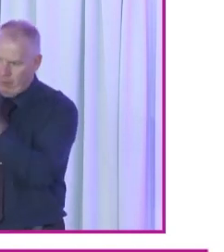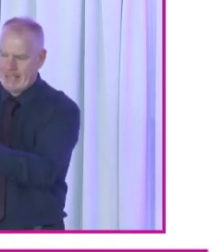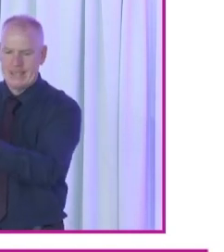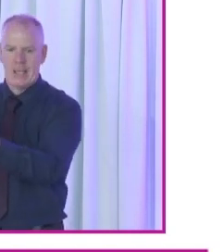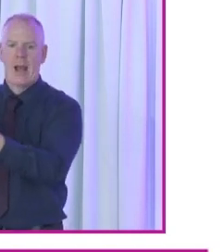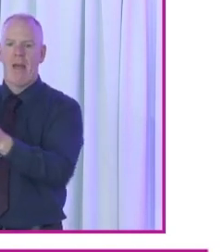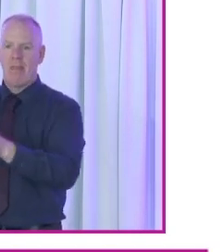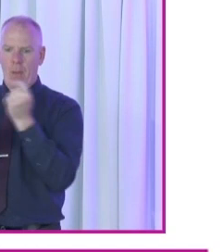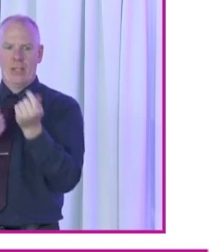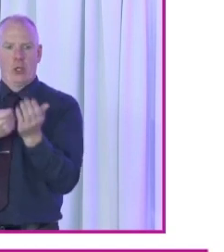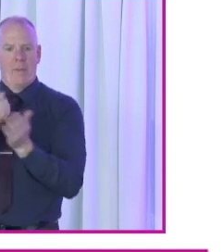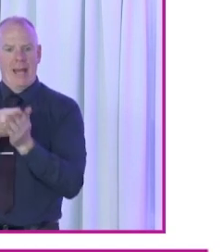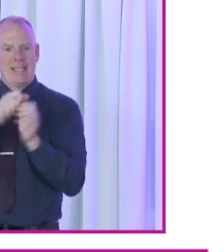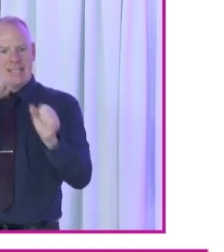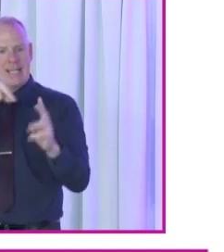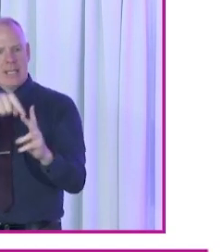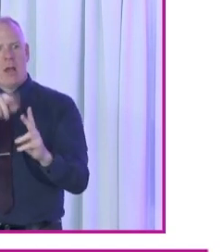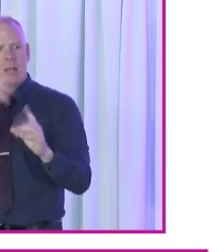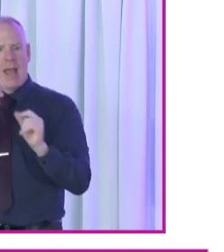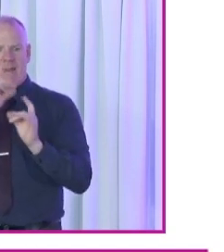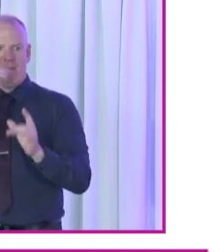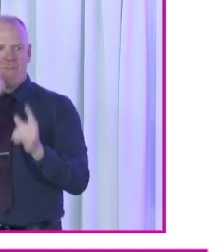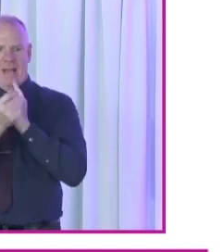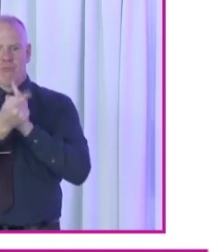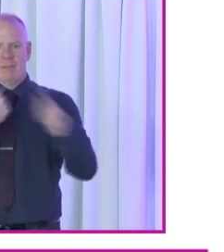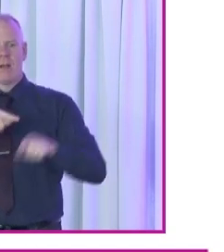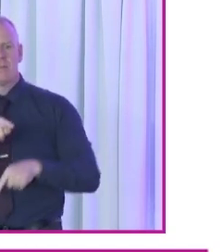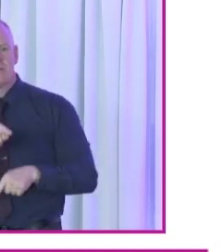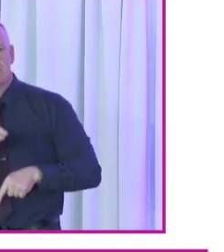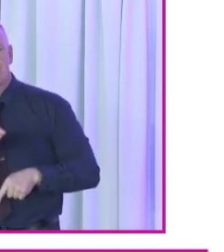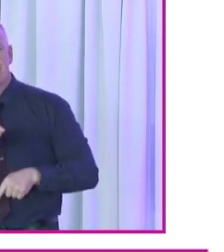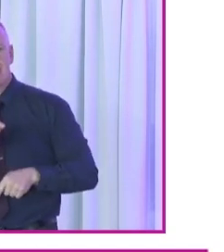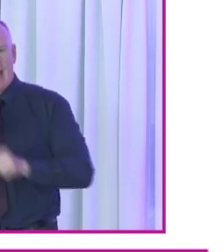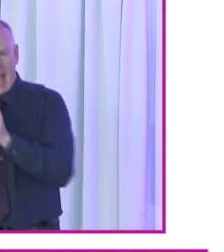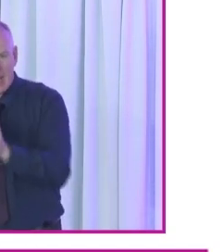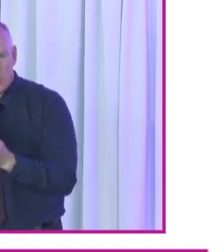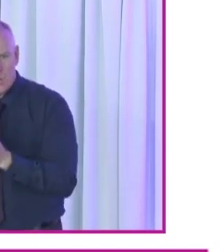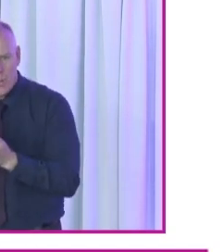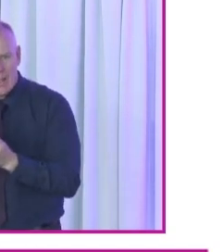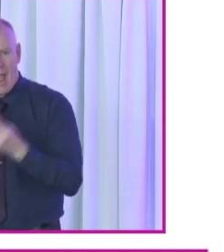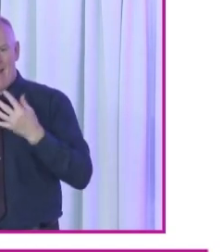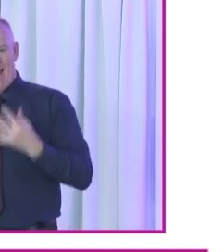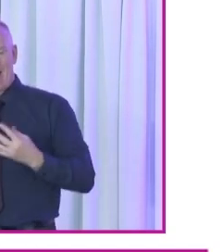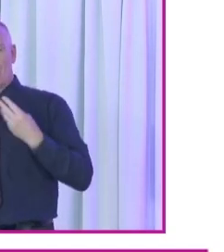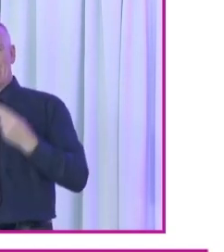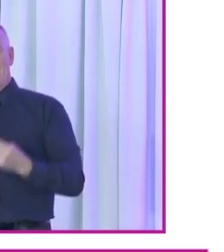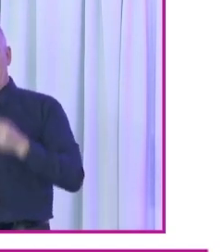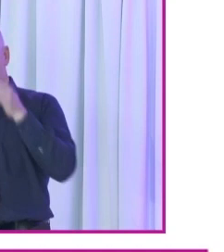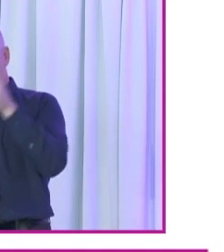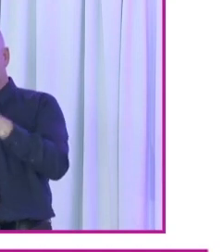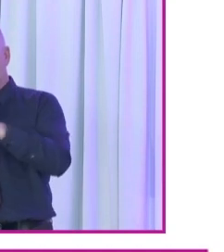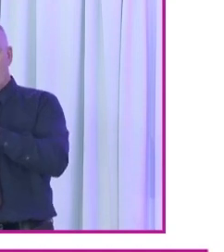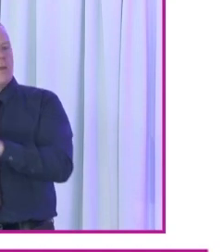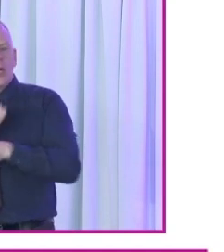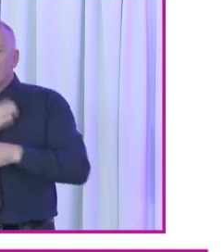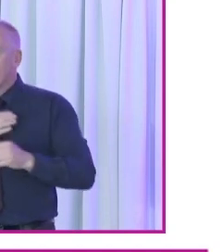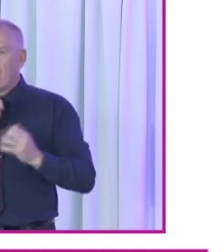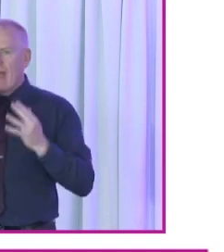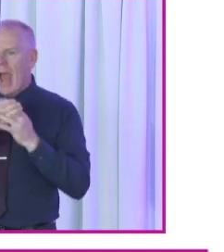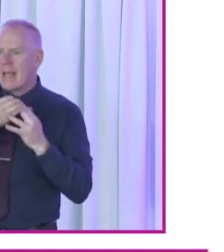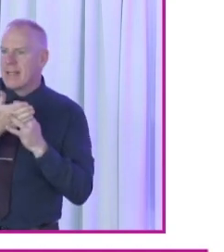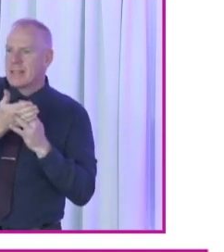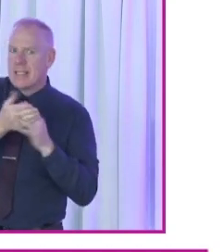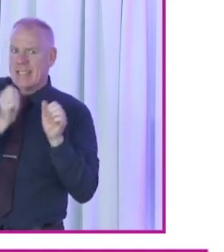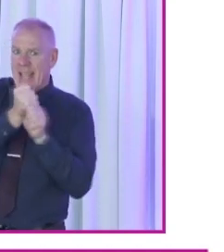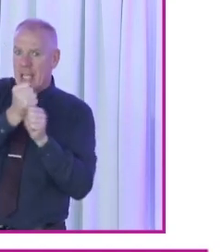mechanism that we can get a swift response from and action. finally, we need to focus on, it's not just access to the